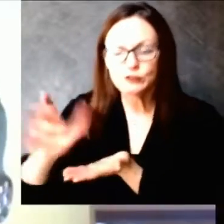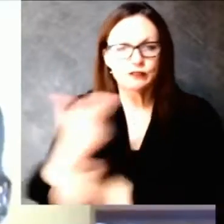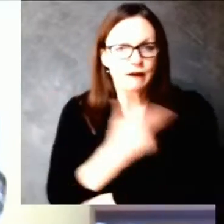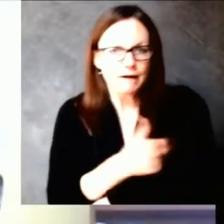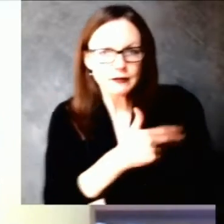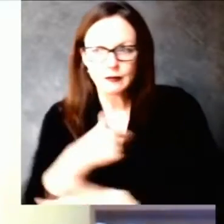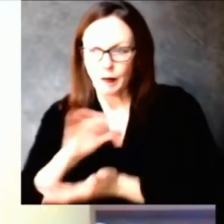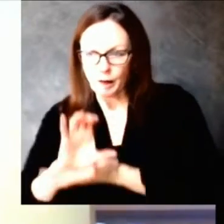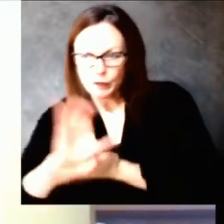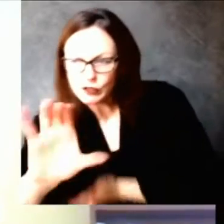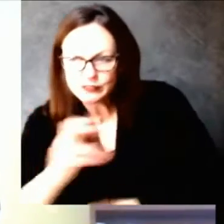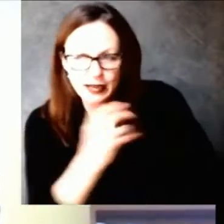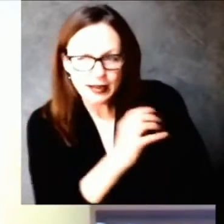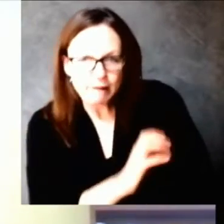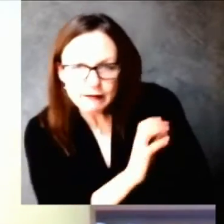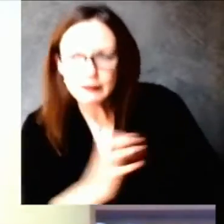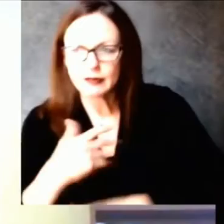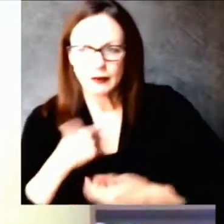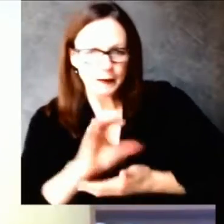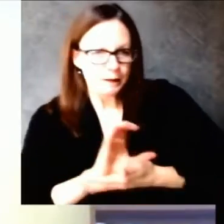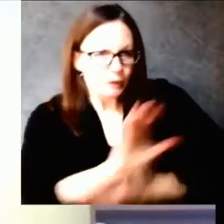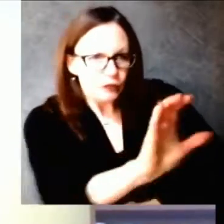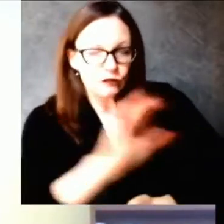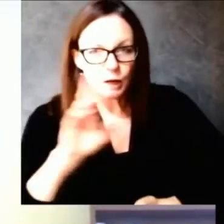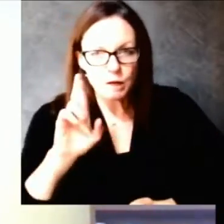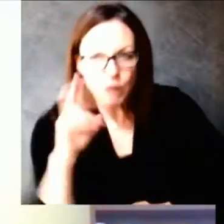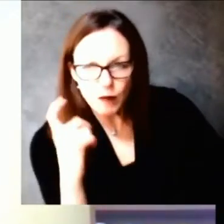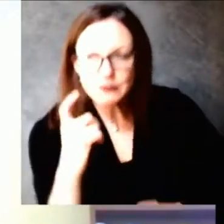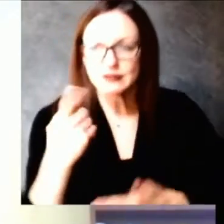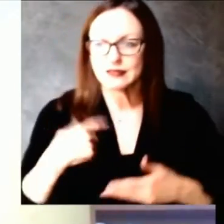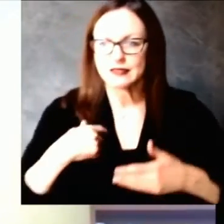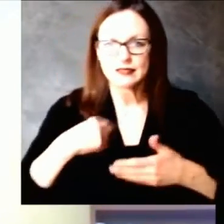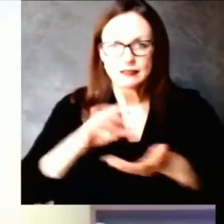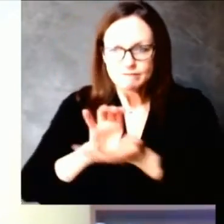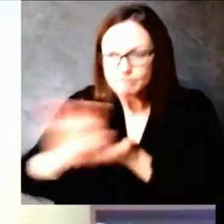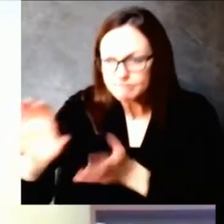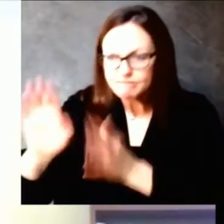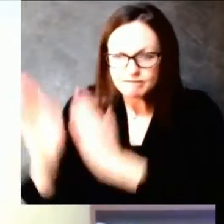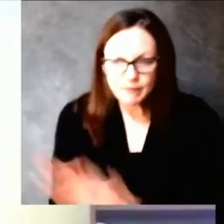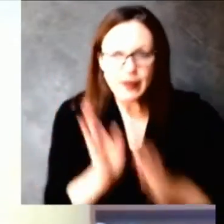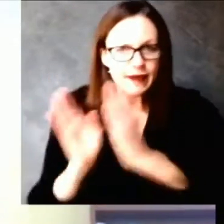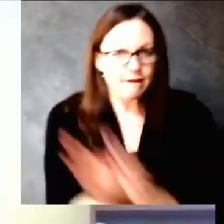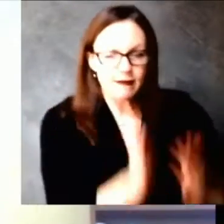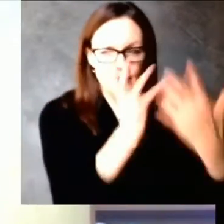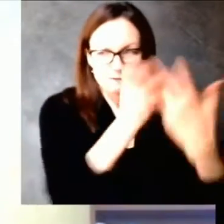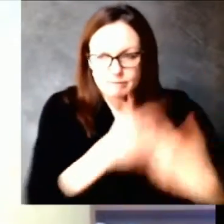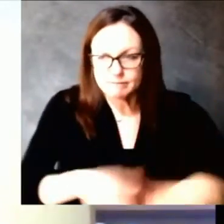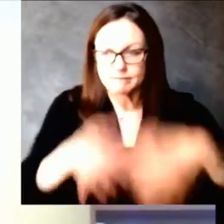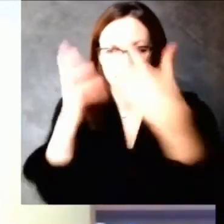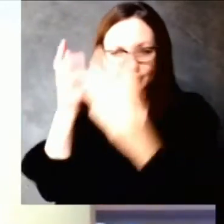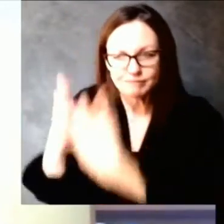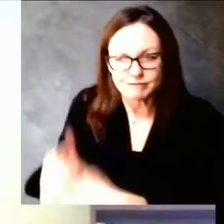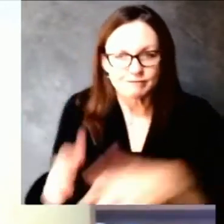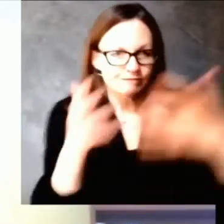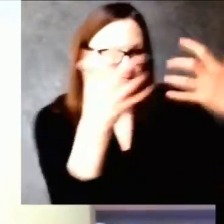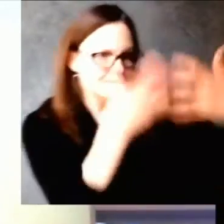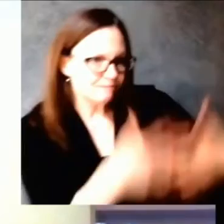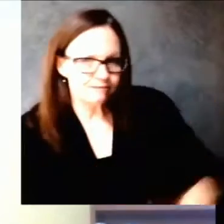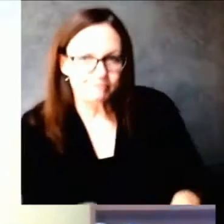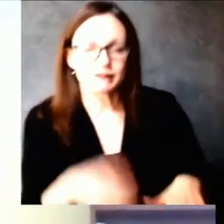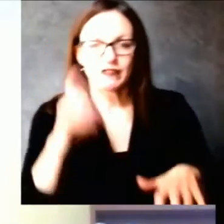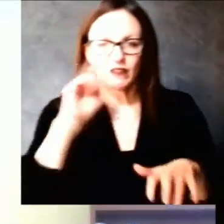These intentional decisions include prioritizing vaccine orders for our tribal partners,